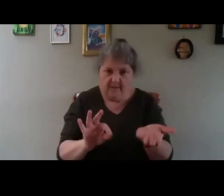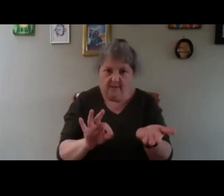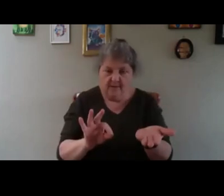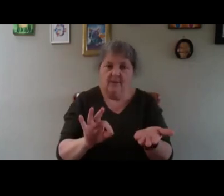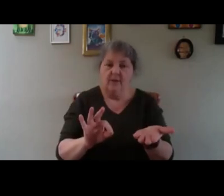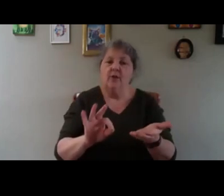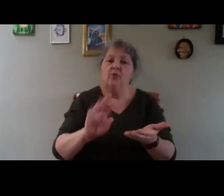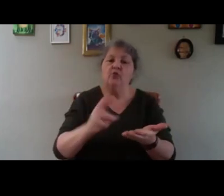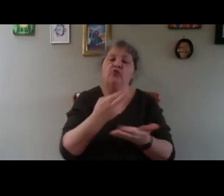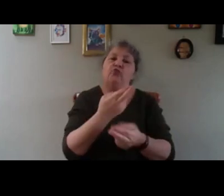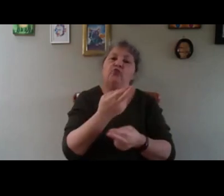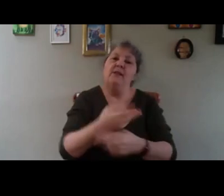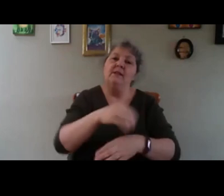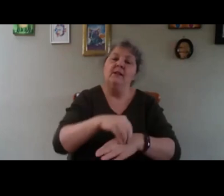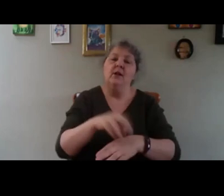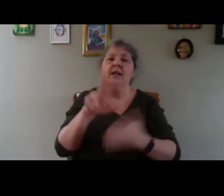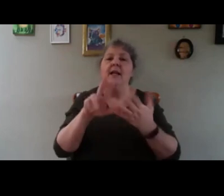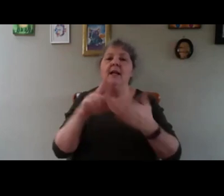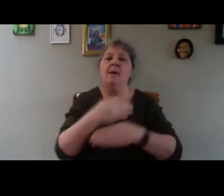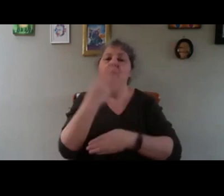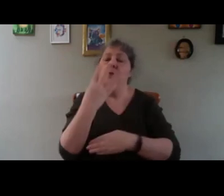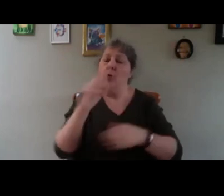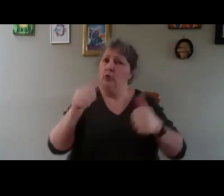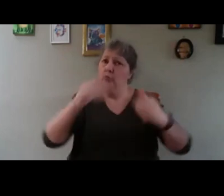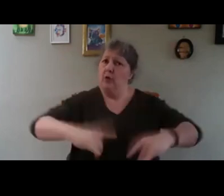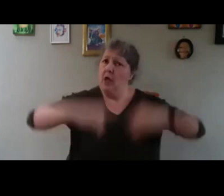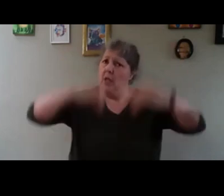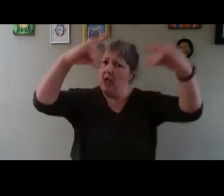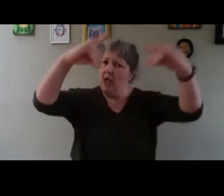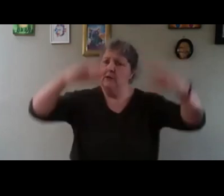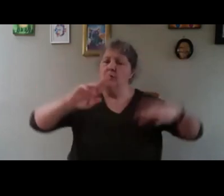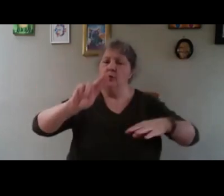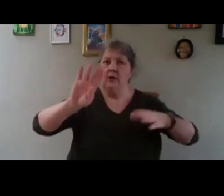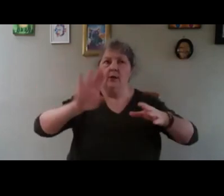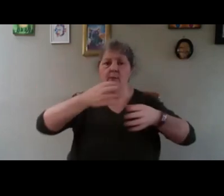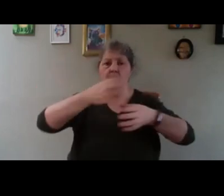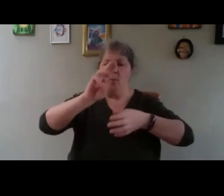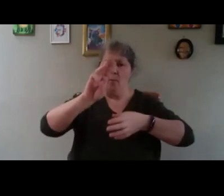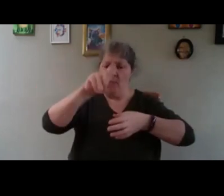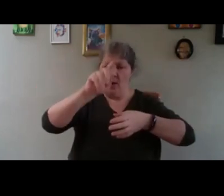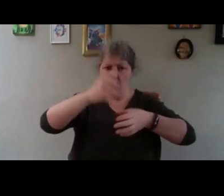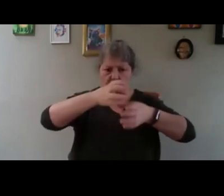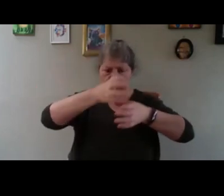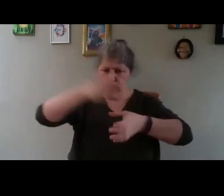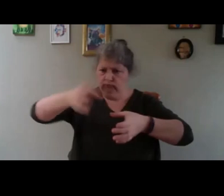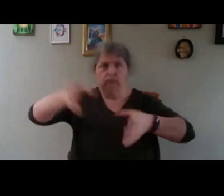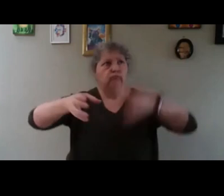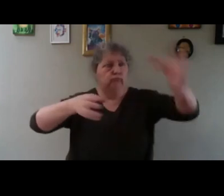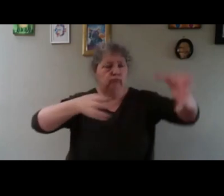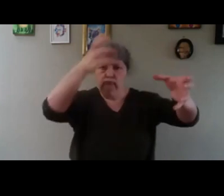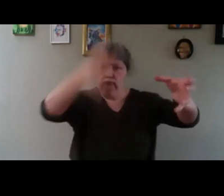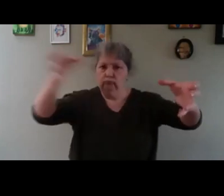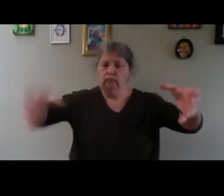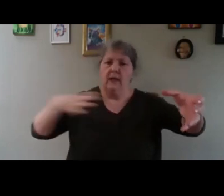foot. So it's a good height. You can put your pots, you know, it's quite handy, like